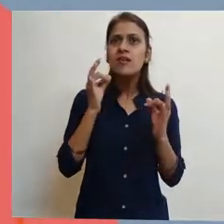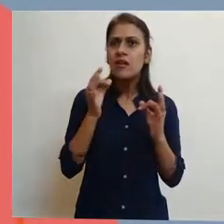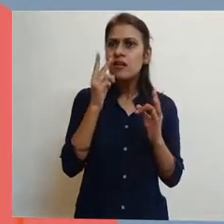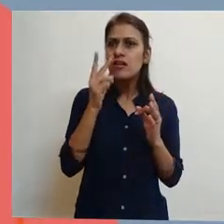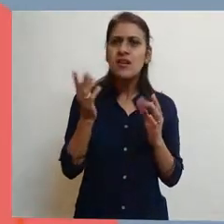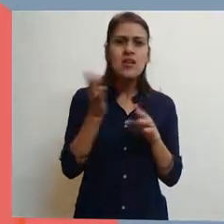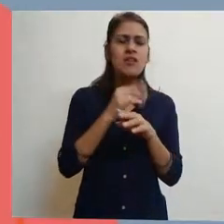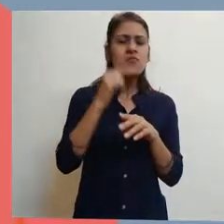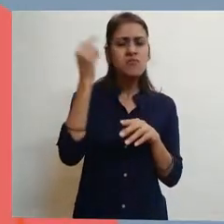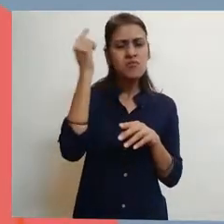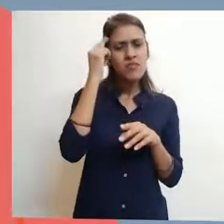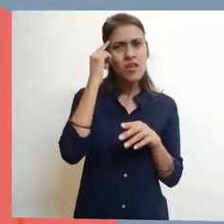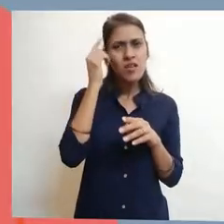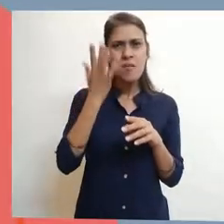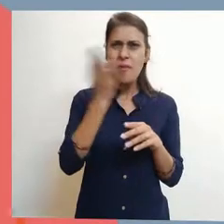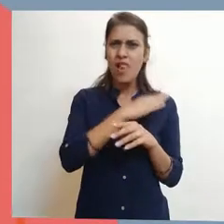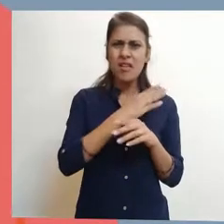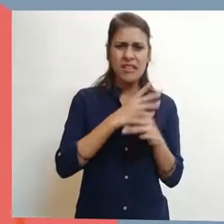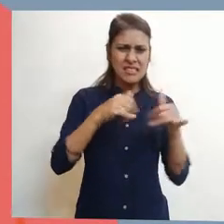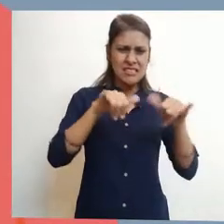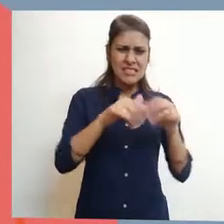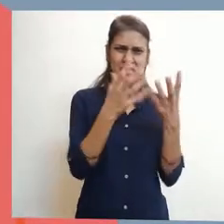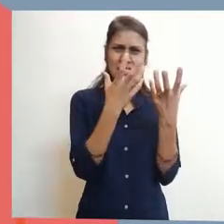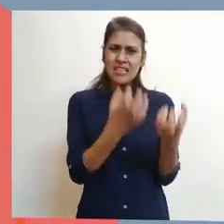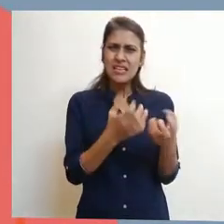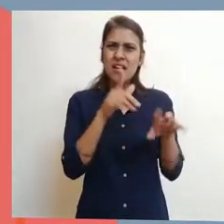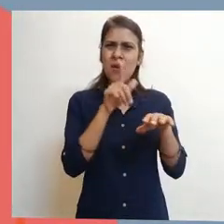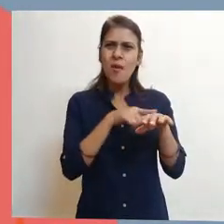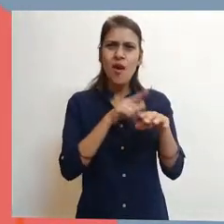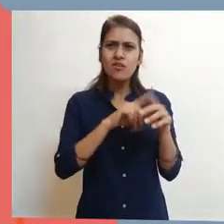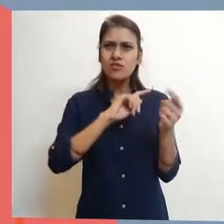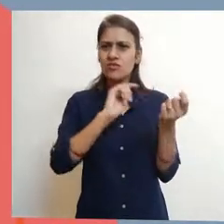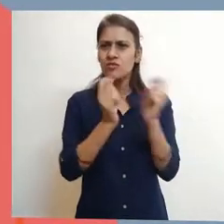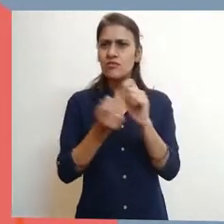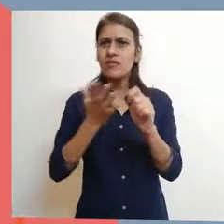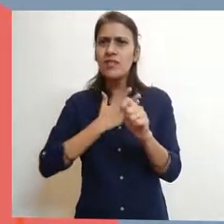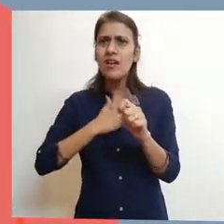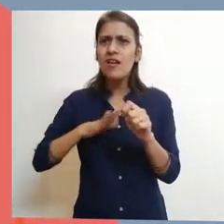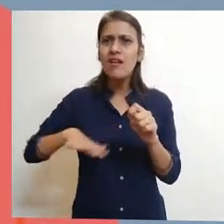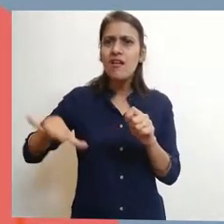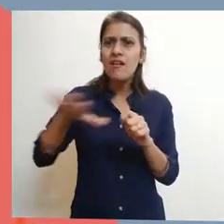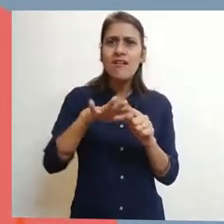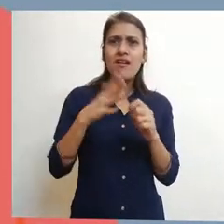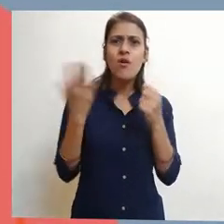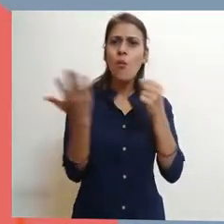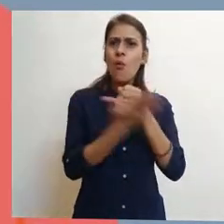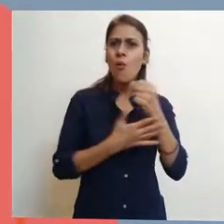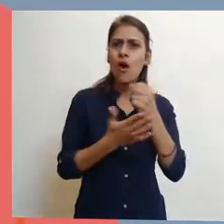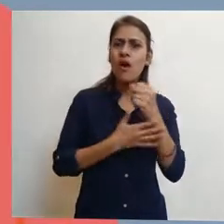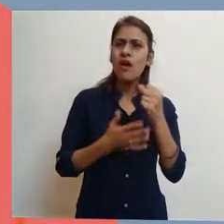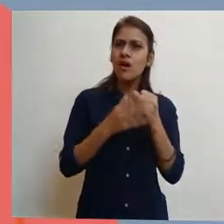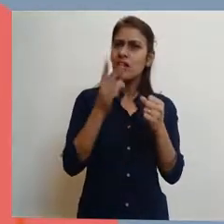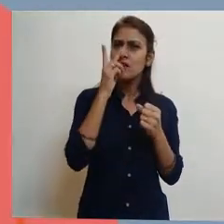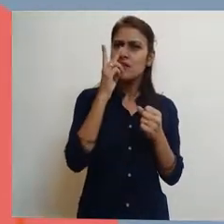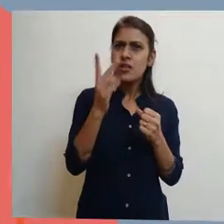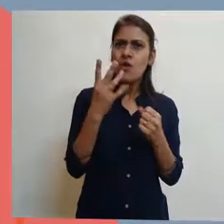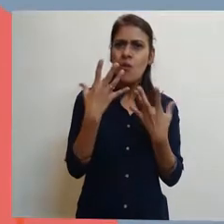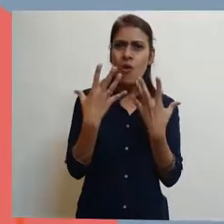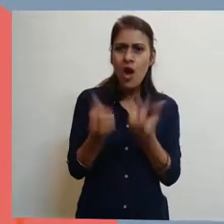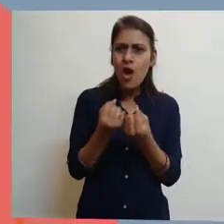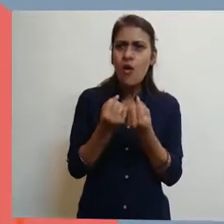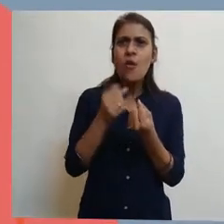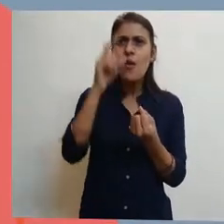over the land that was soon becoming brown again. His eyes came to rest on a patch of green.